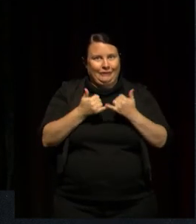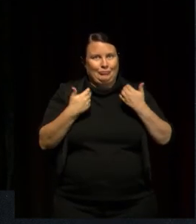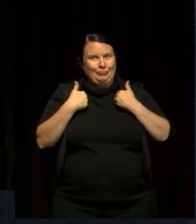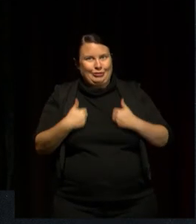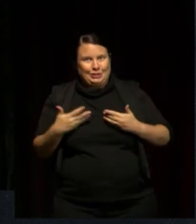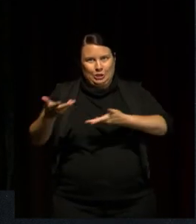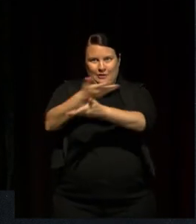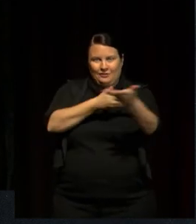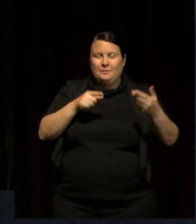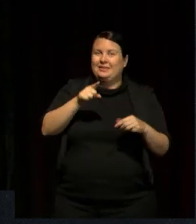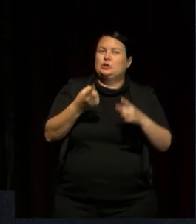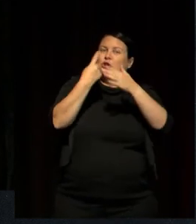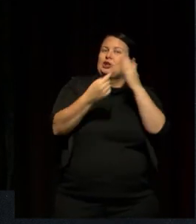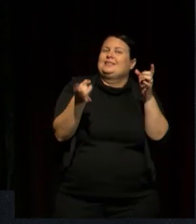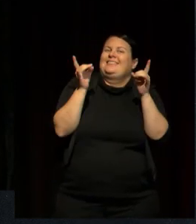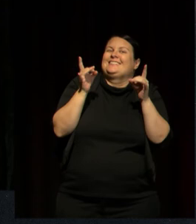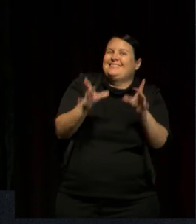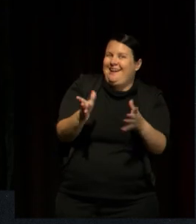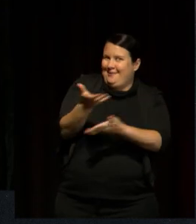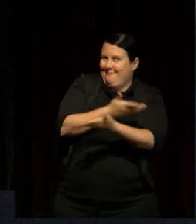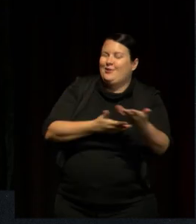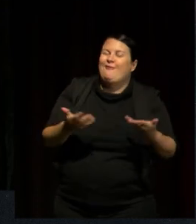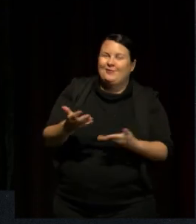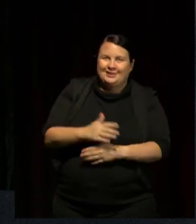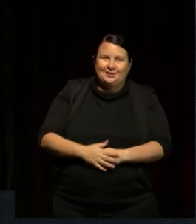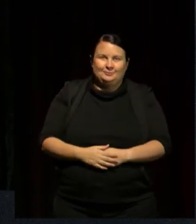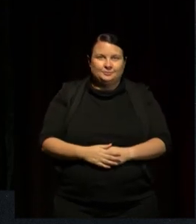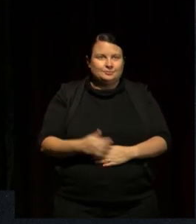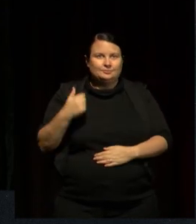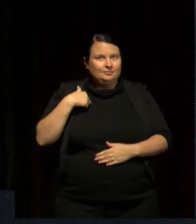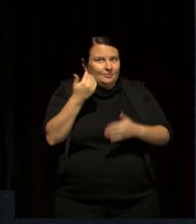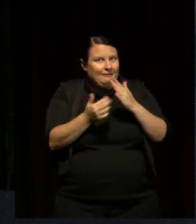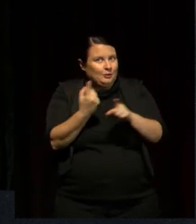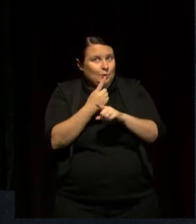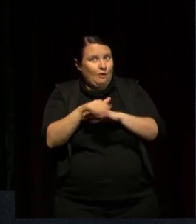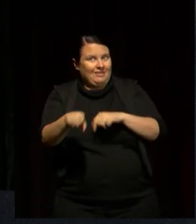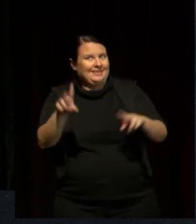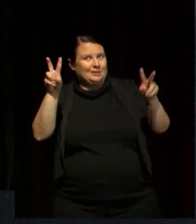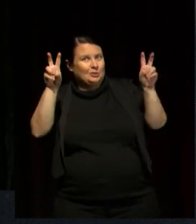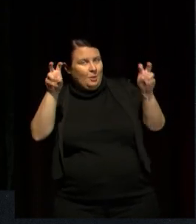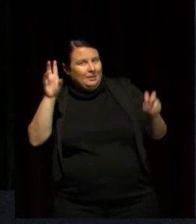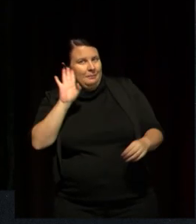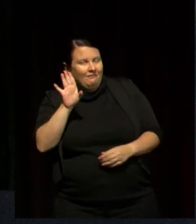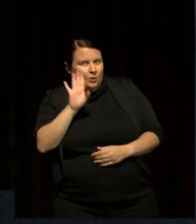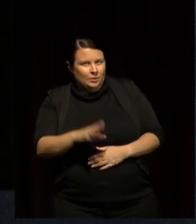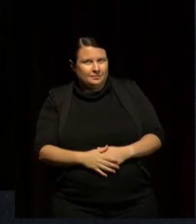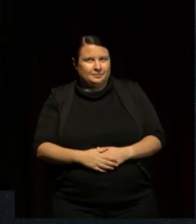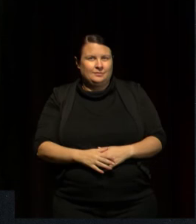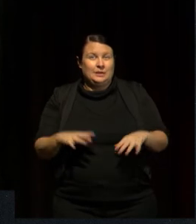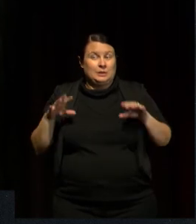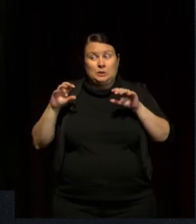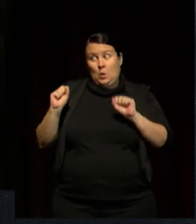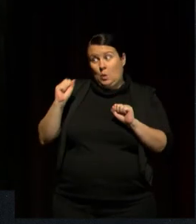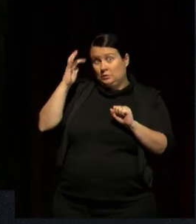but it's just a first conversation. As I said at the beginning, we haven't had this conversation before, so hold your thoughts